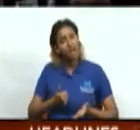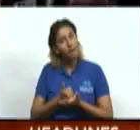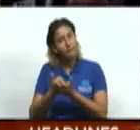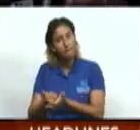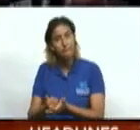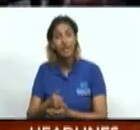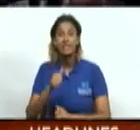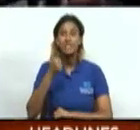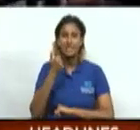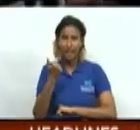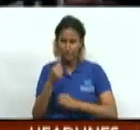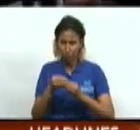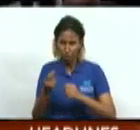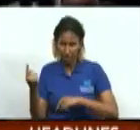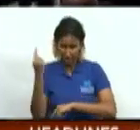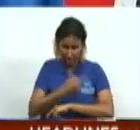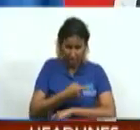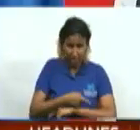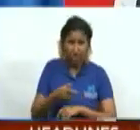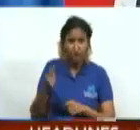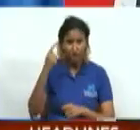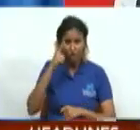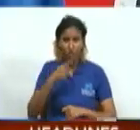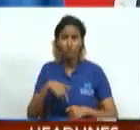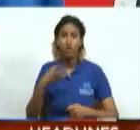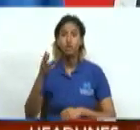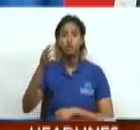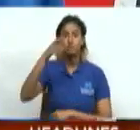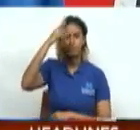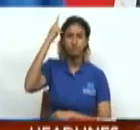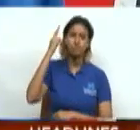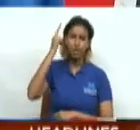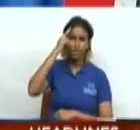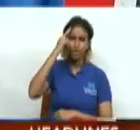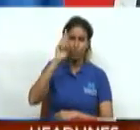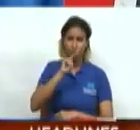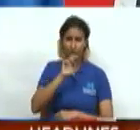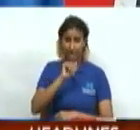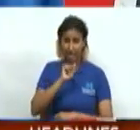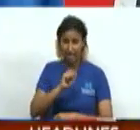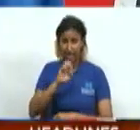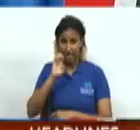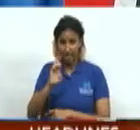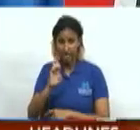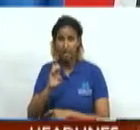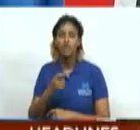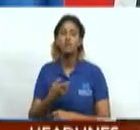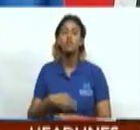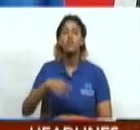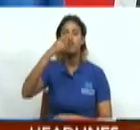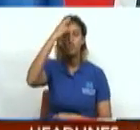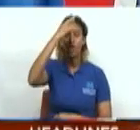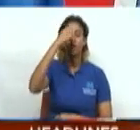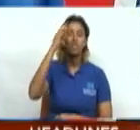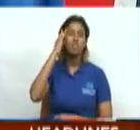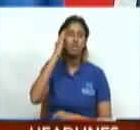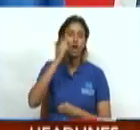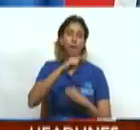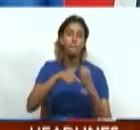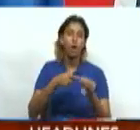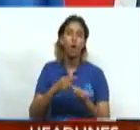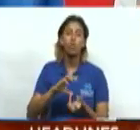to COP28 in the United Arab Emirates, Prime Minister Dr. Keith Rowley has climate change on his mind. We are being affected